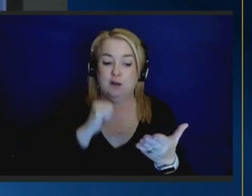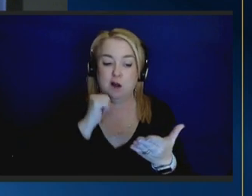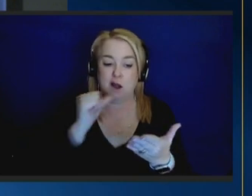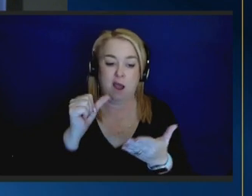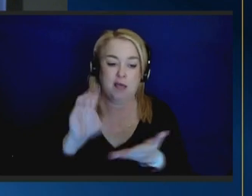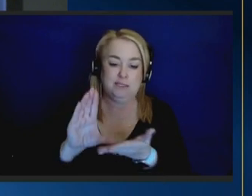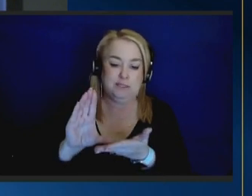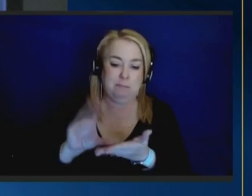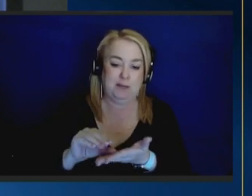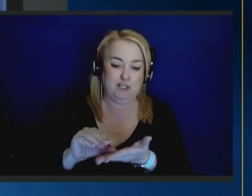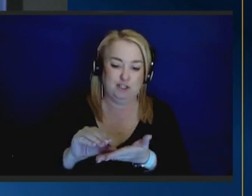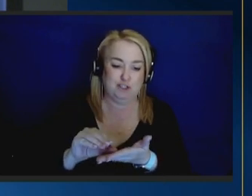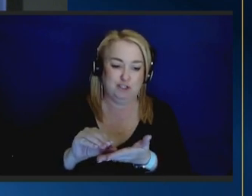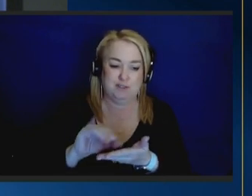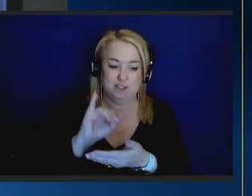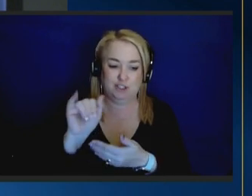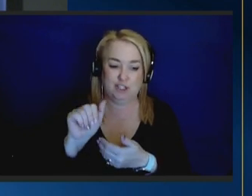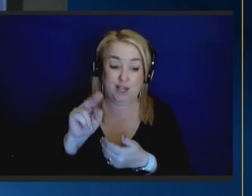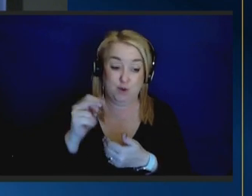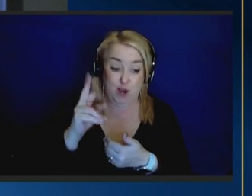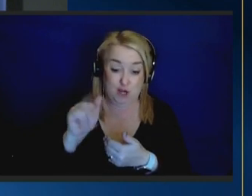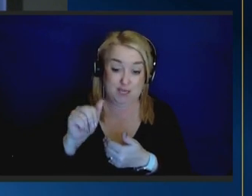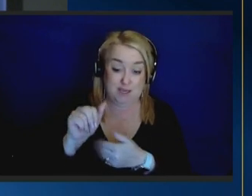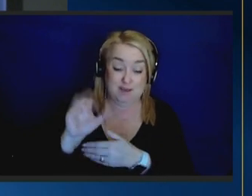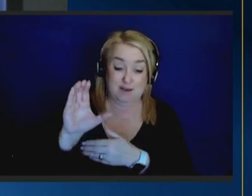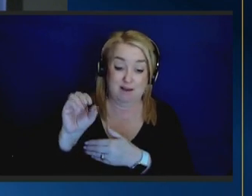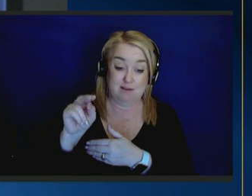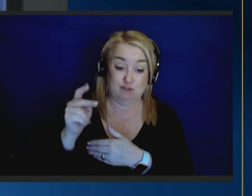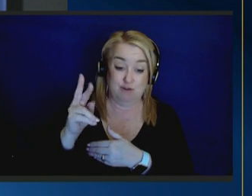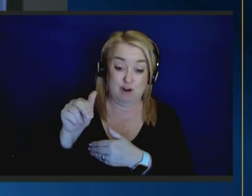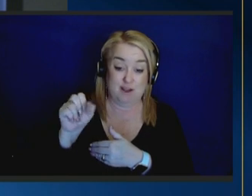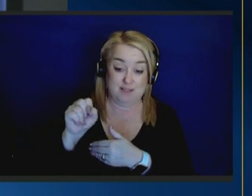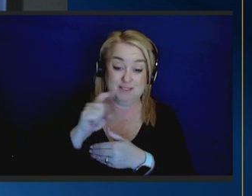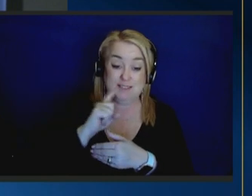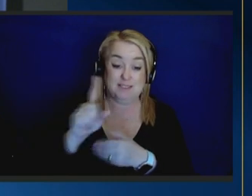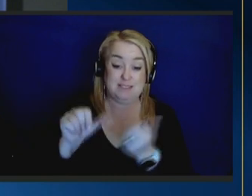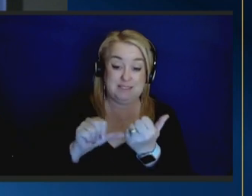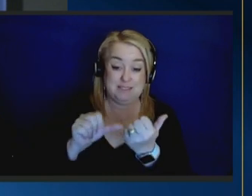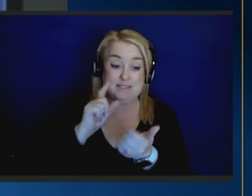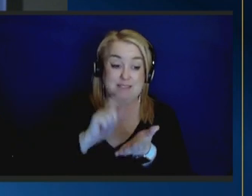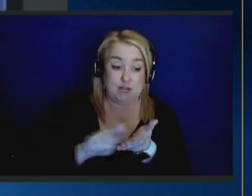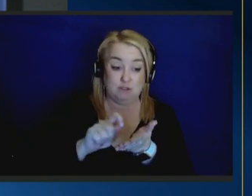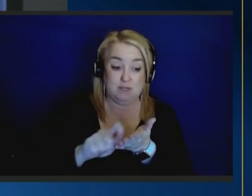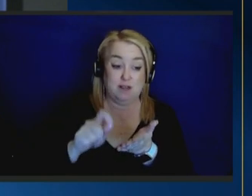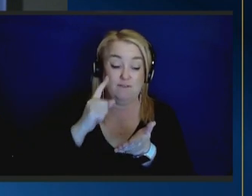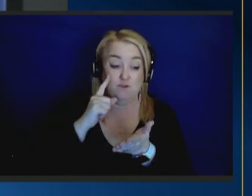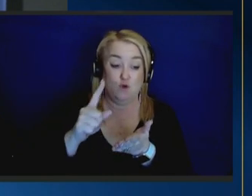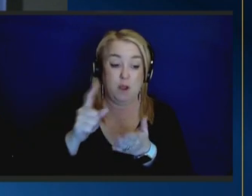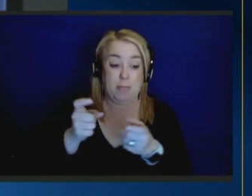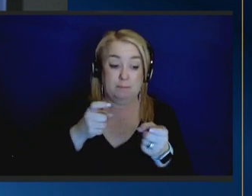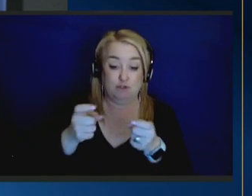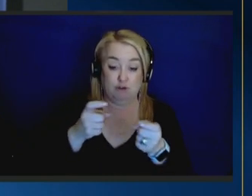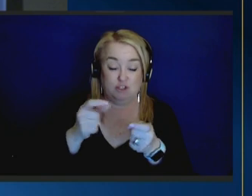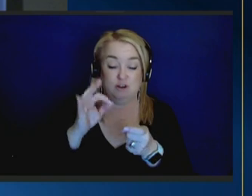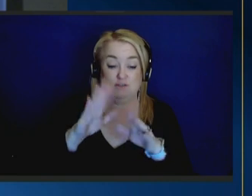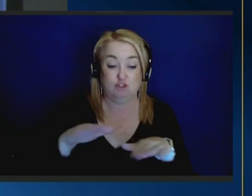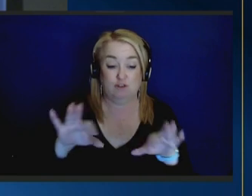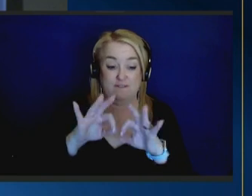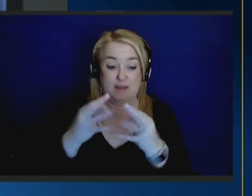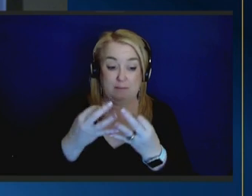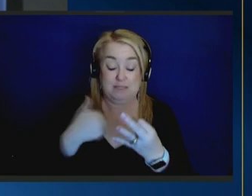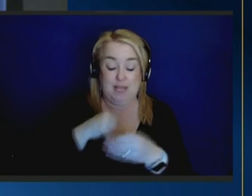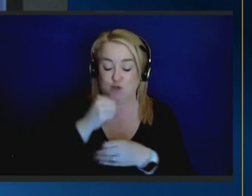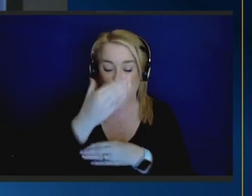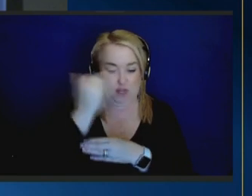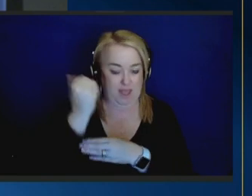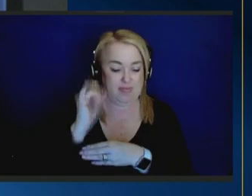january contreras is the assistant secretary for the administration of children and families i don't forget it and that's why she is the sec